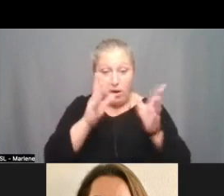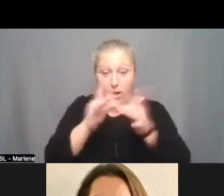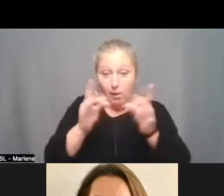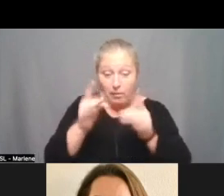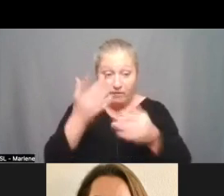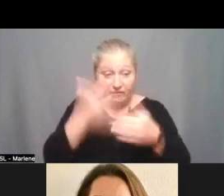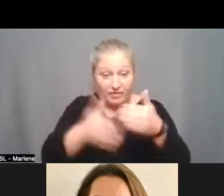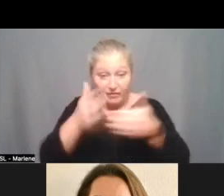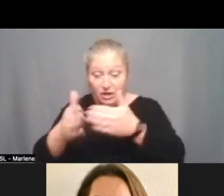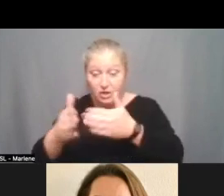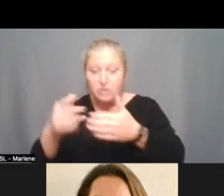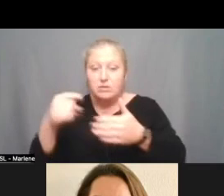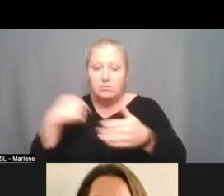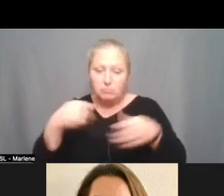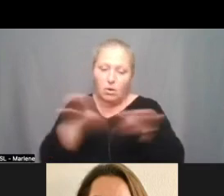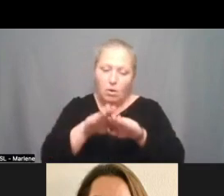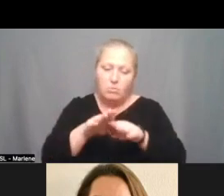that we close the public hearing.